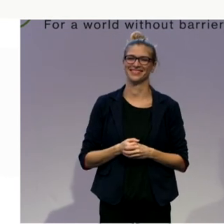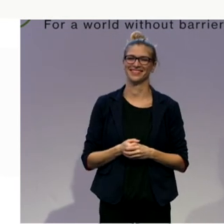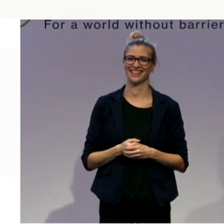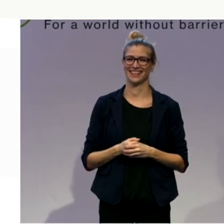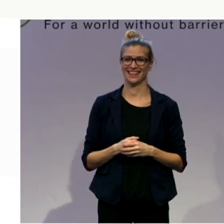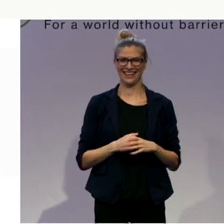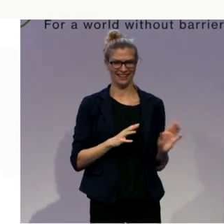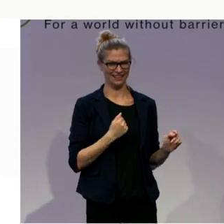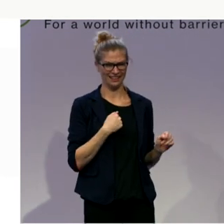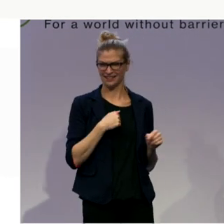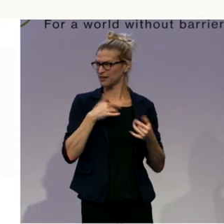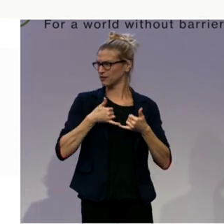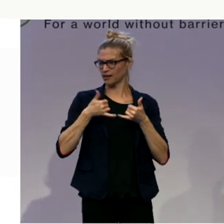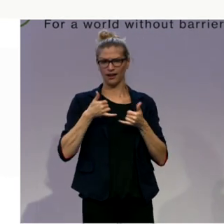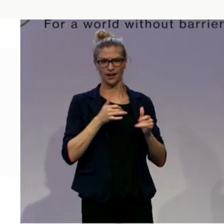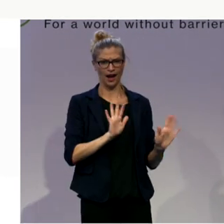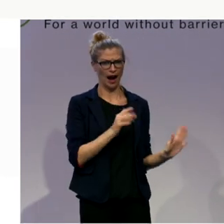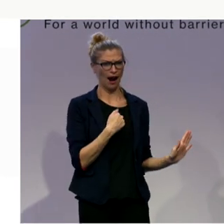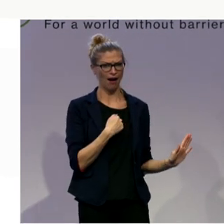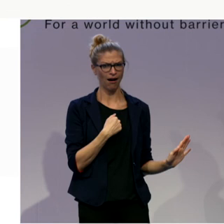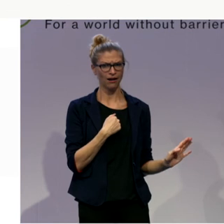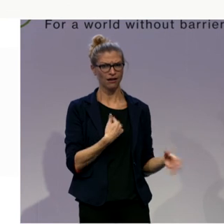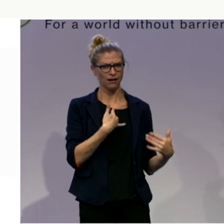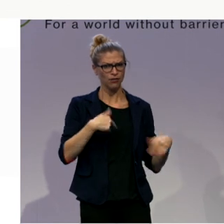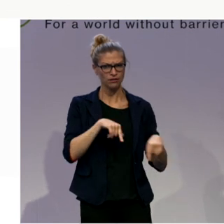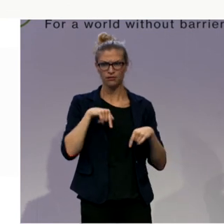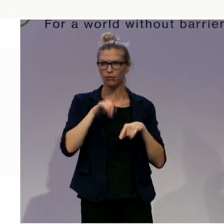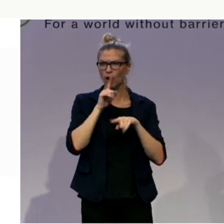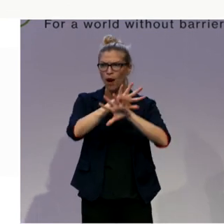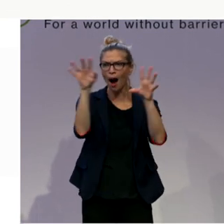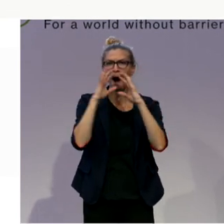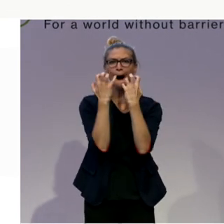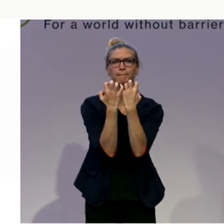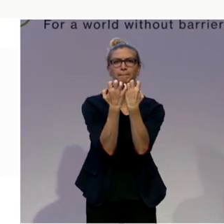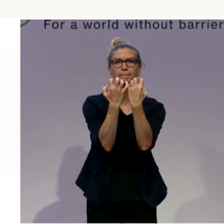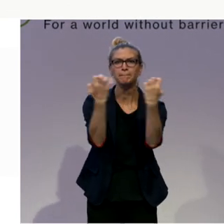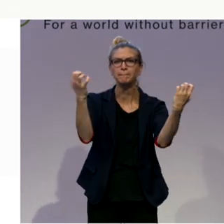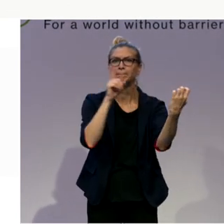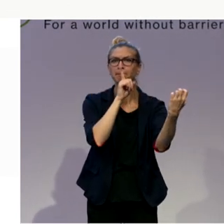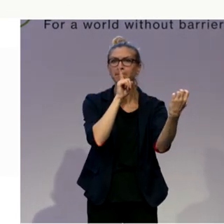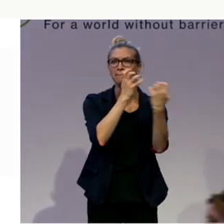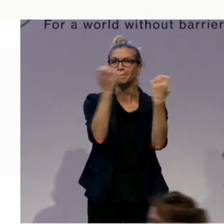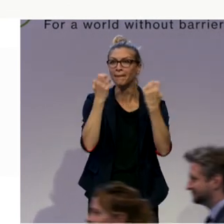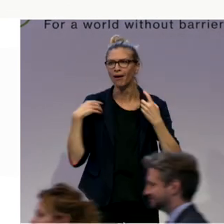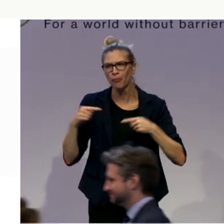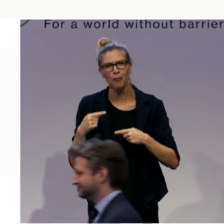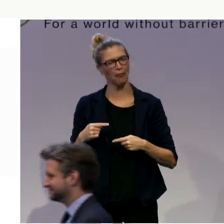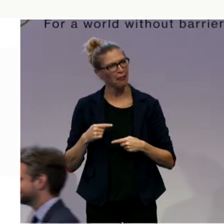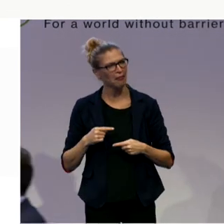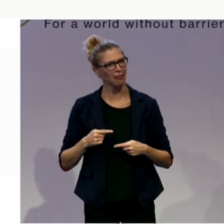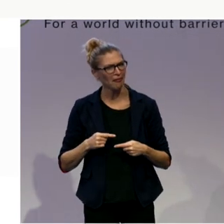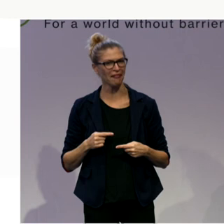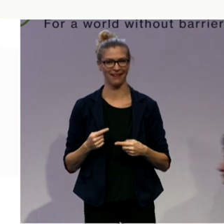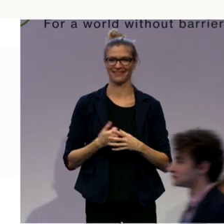me to be quiet. Thank you. Thank you so much. I was asked to join the panel